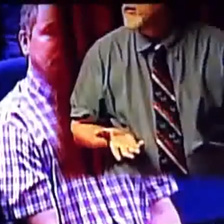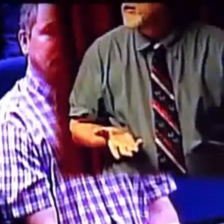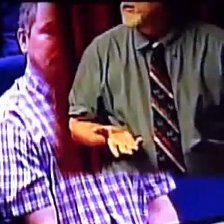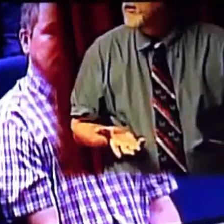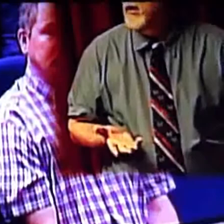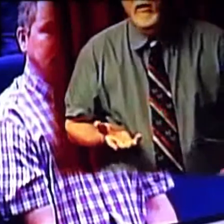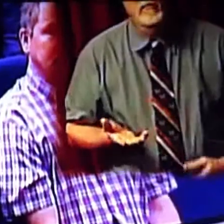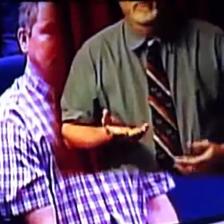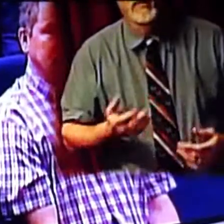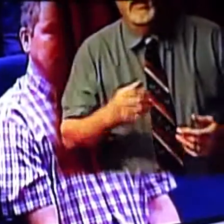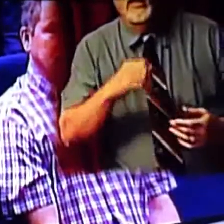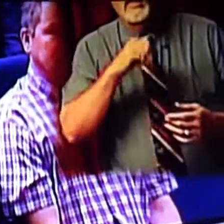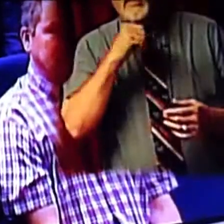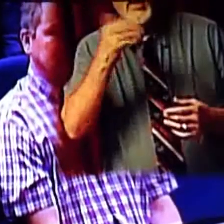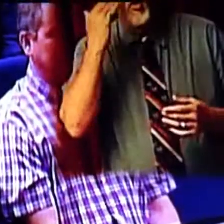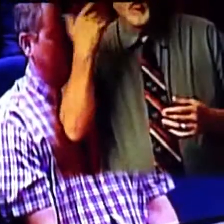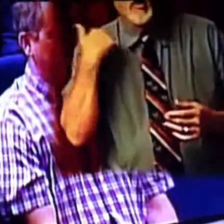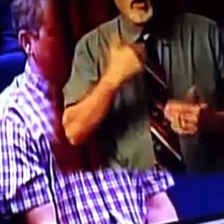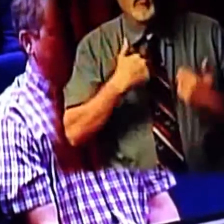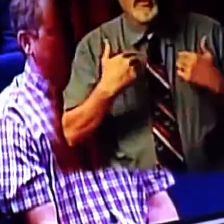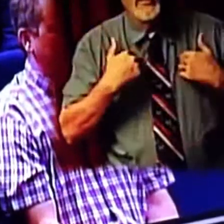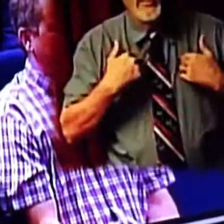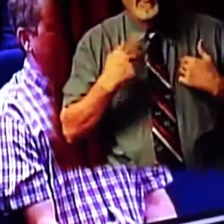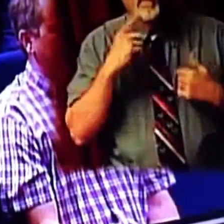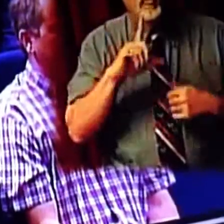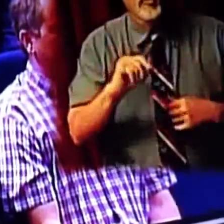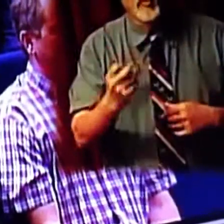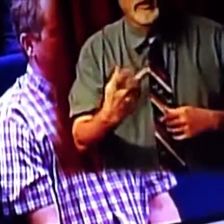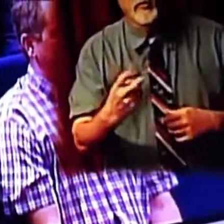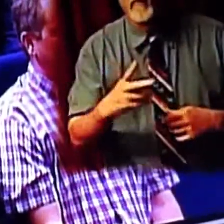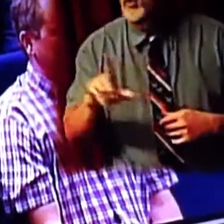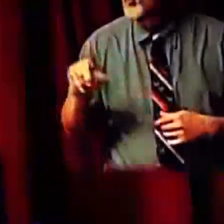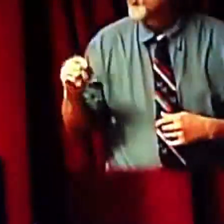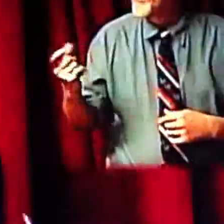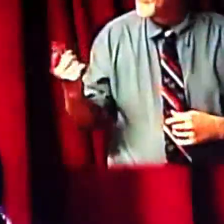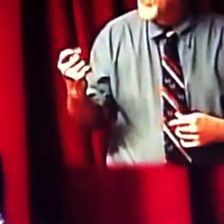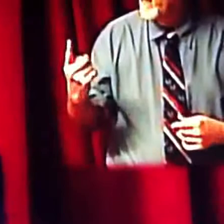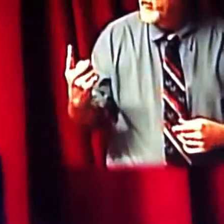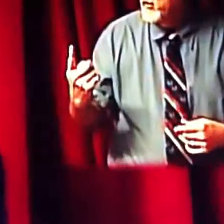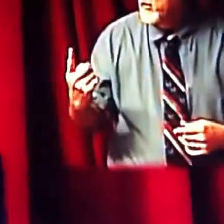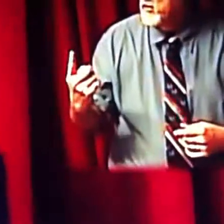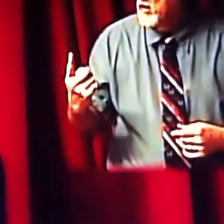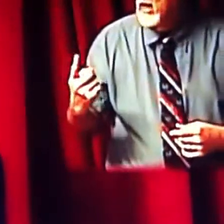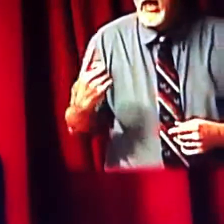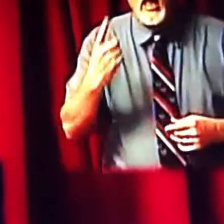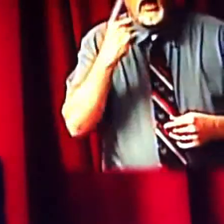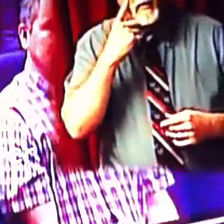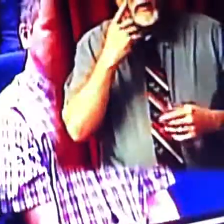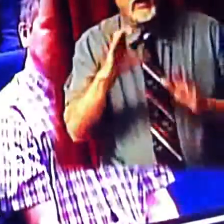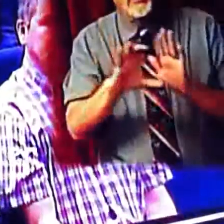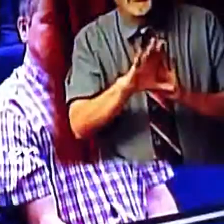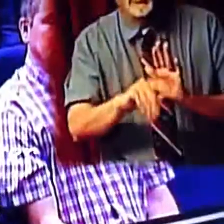I'm not aware of a contract that we have with MMR for 2012. 2011? I think we got the